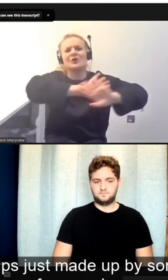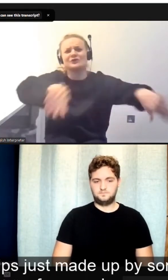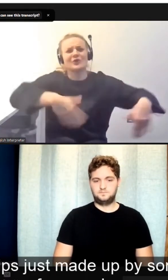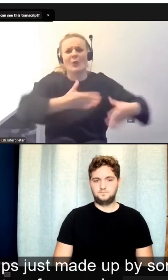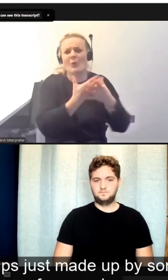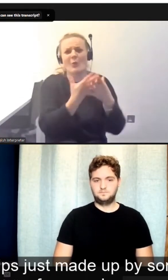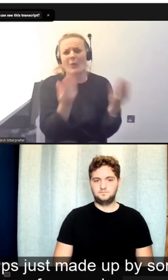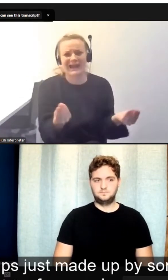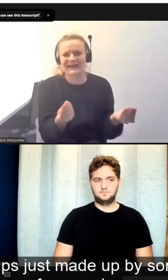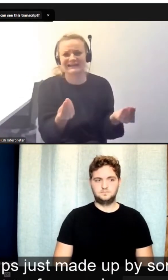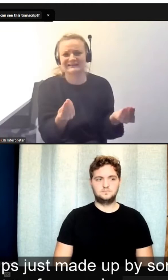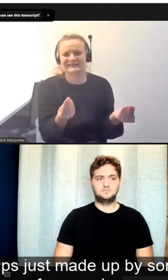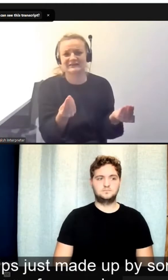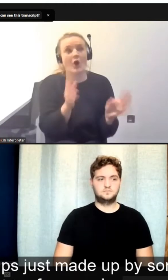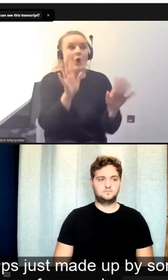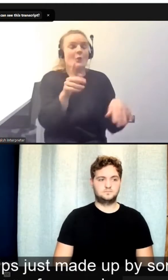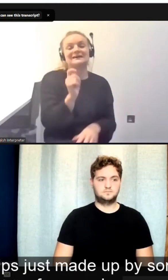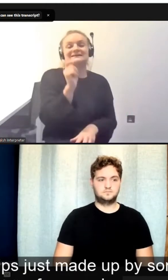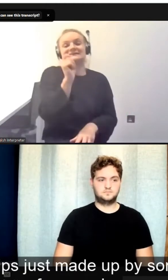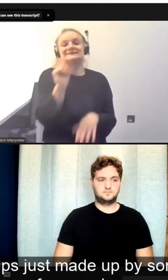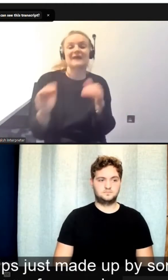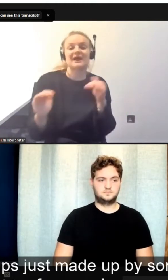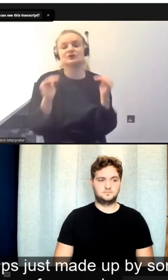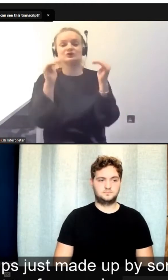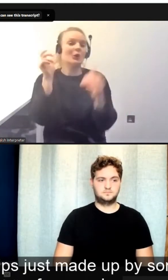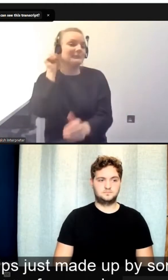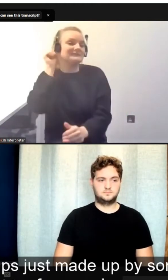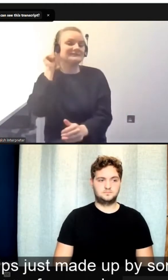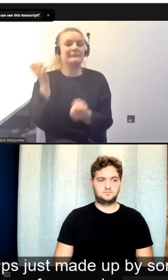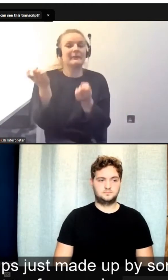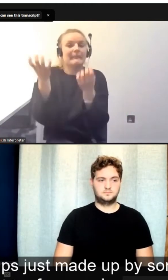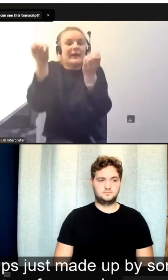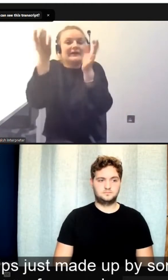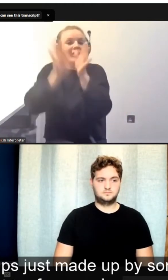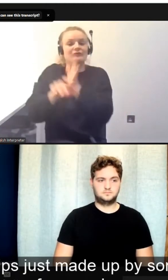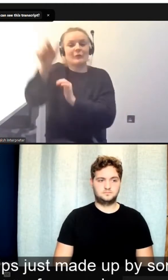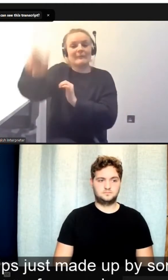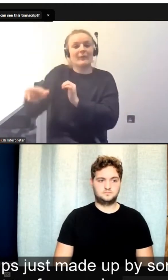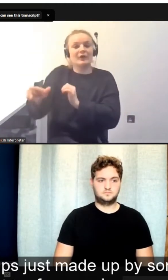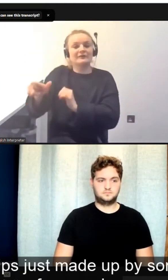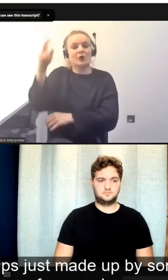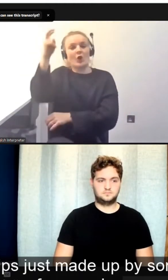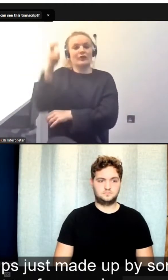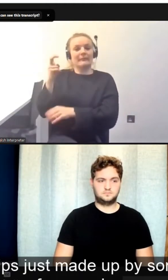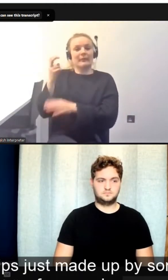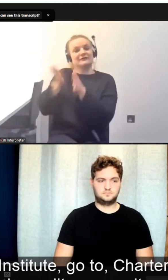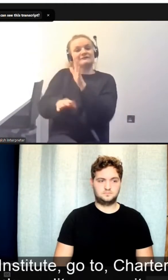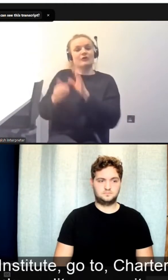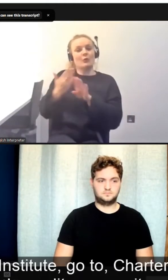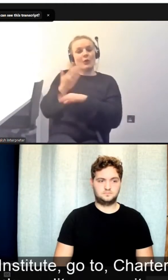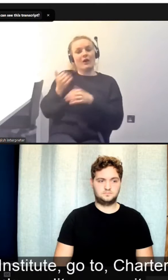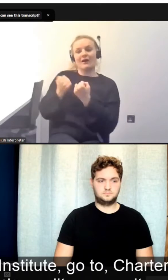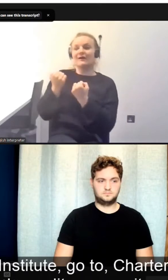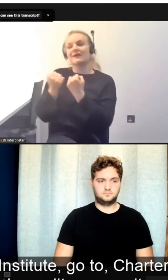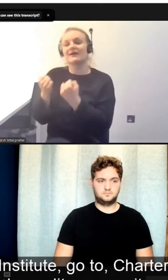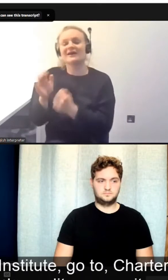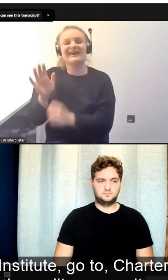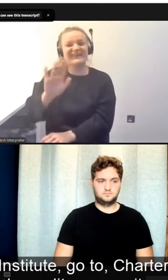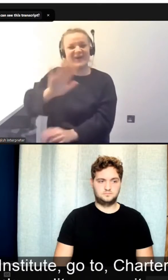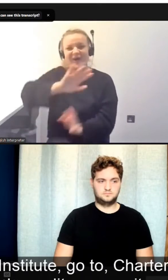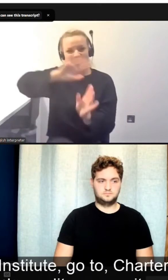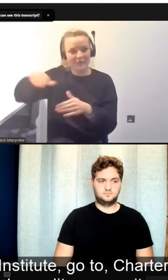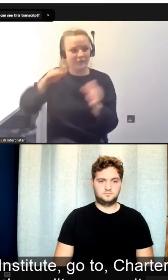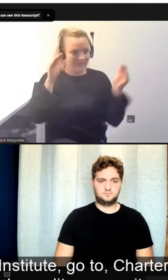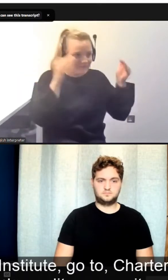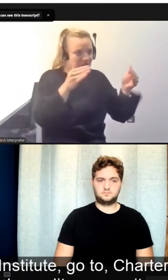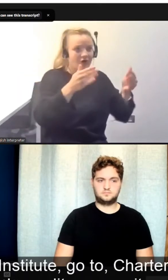know, ten top tips, just made up by somebody on the bus on the way home from work. You know, go to reputable sites